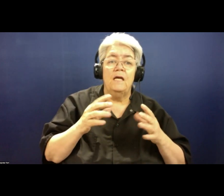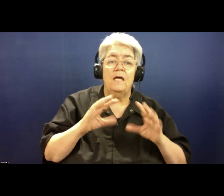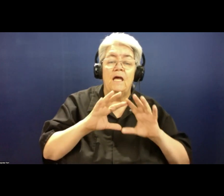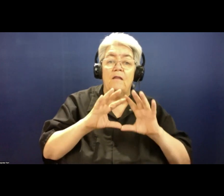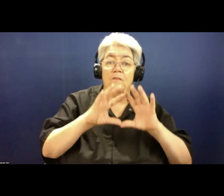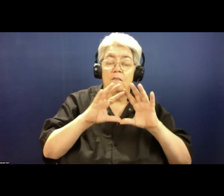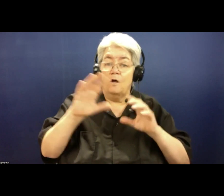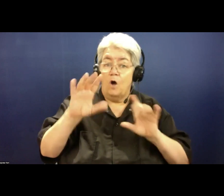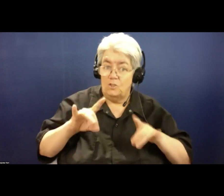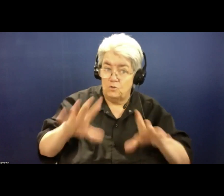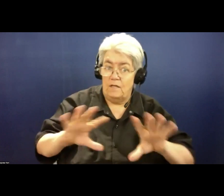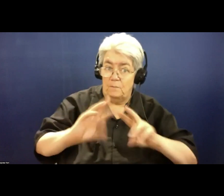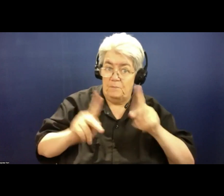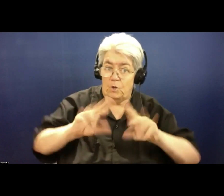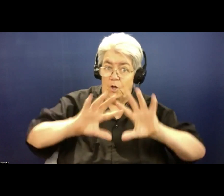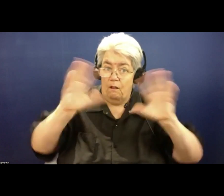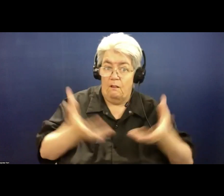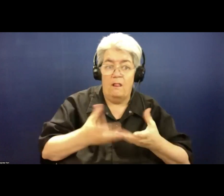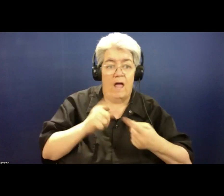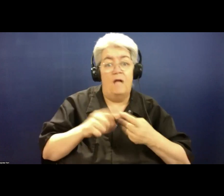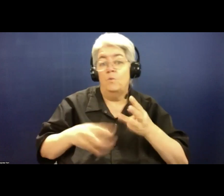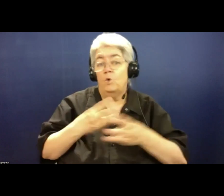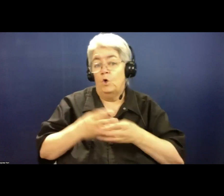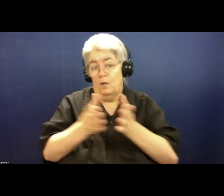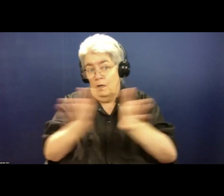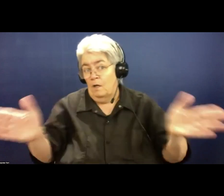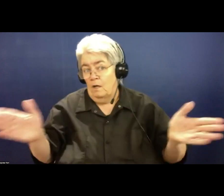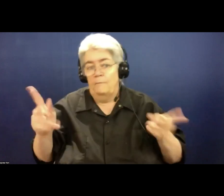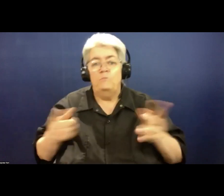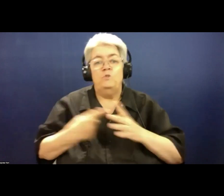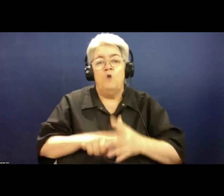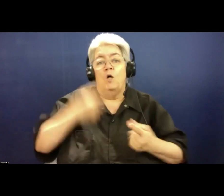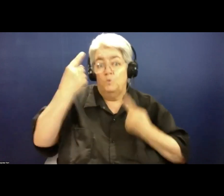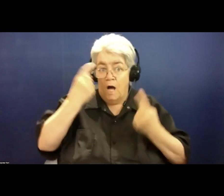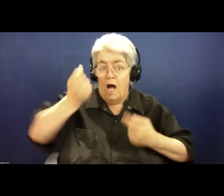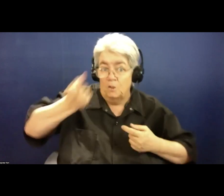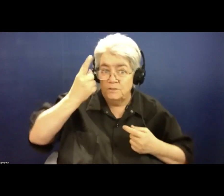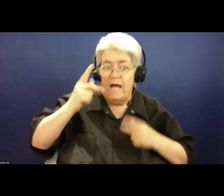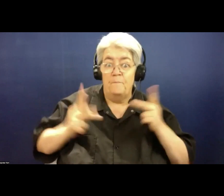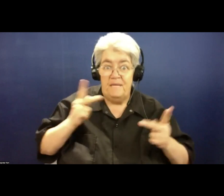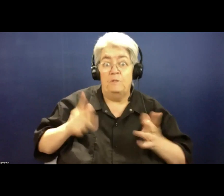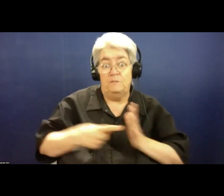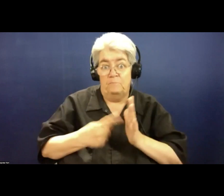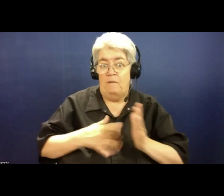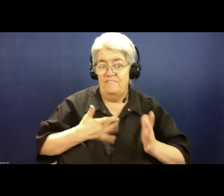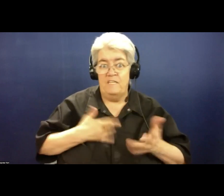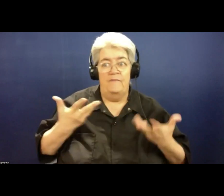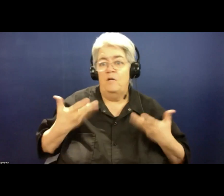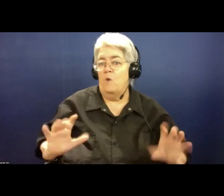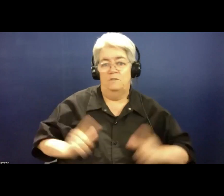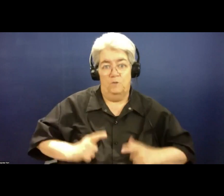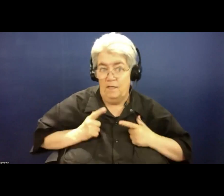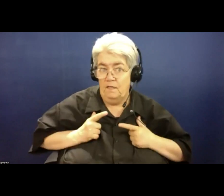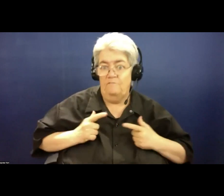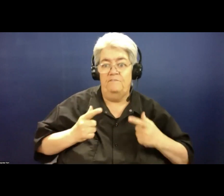Australians, and I think most people around the world beginning to accept suicide more and talk about it more, to normalising mental